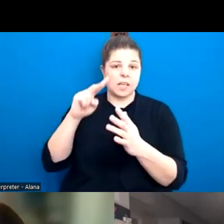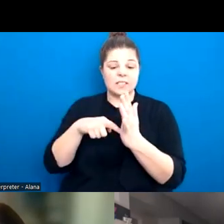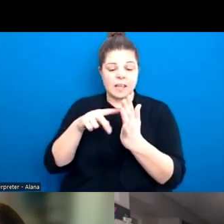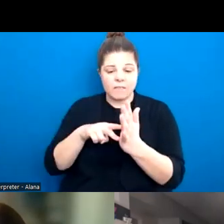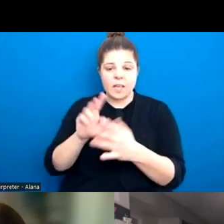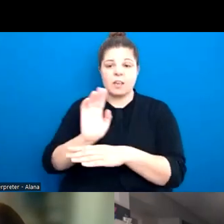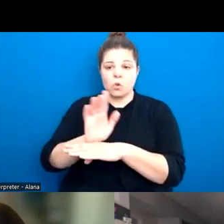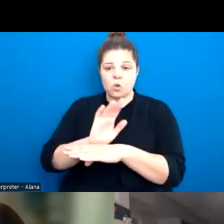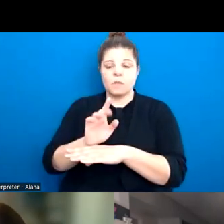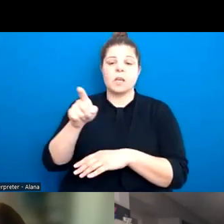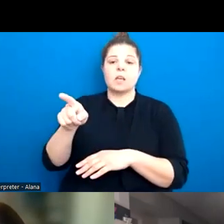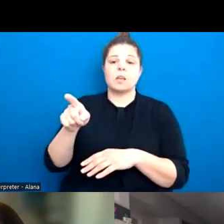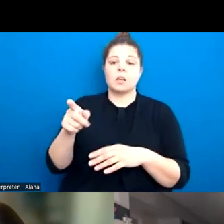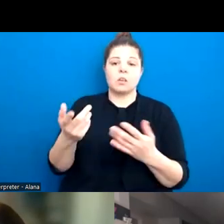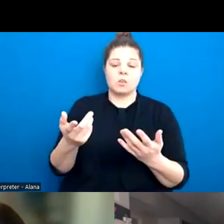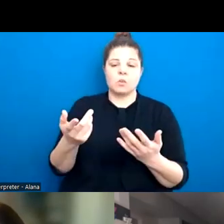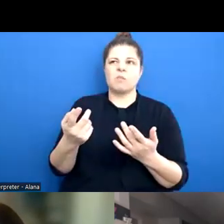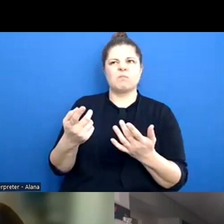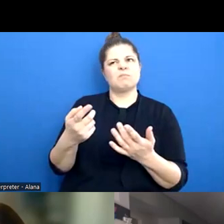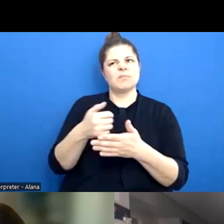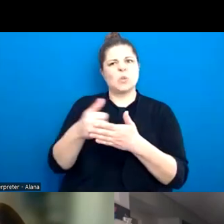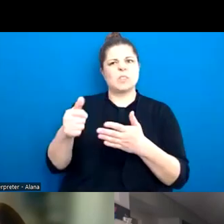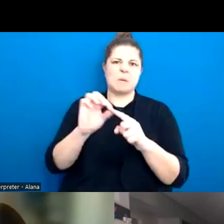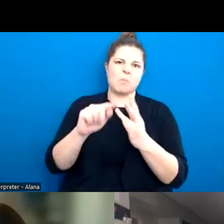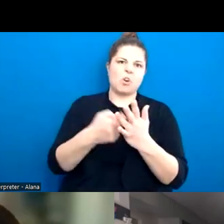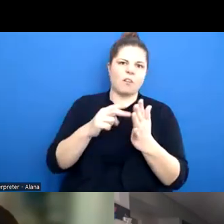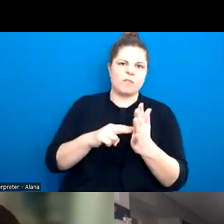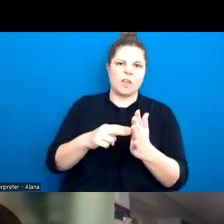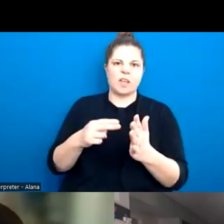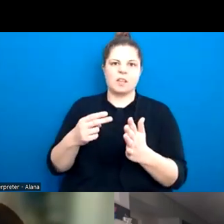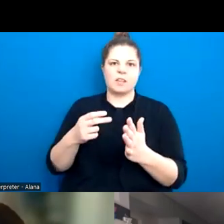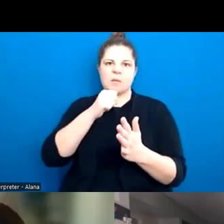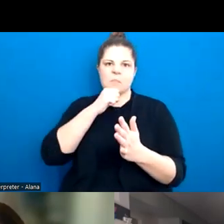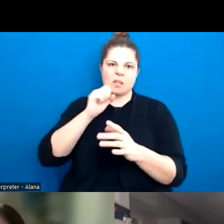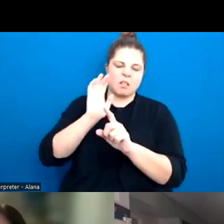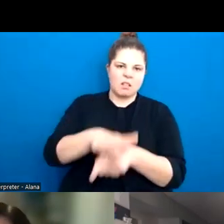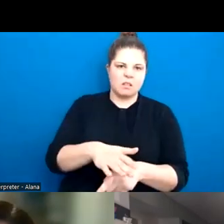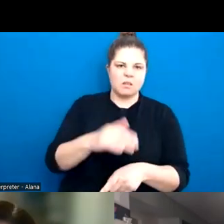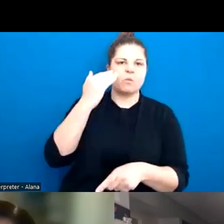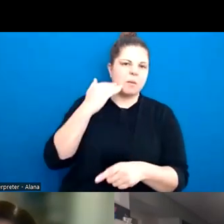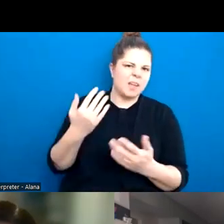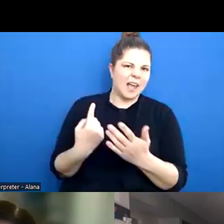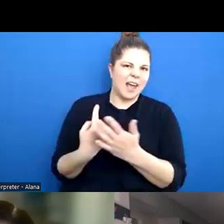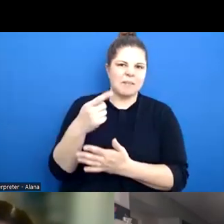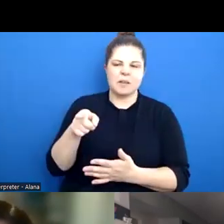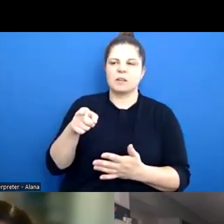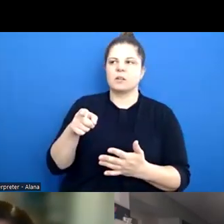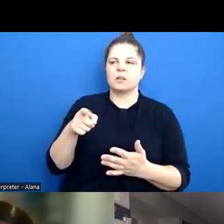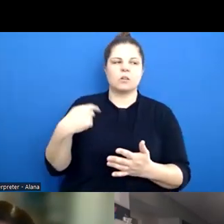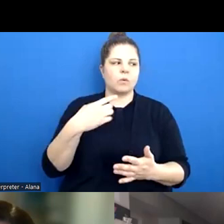explicitly so, and often a derogatory and misogynistic way in pornography, we're not having that counter conversation to ensure that